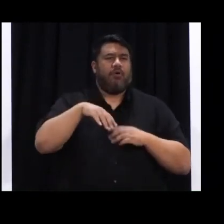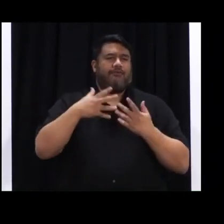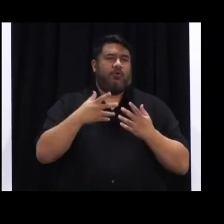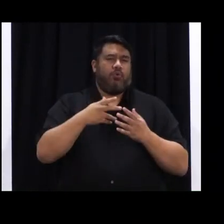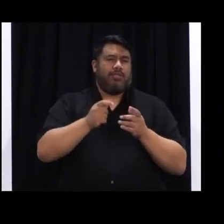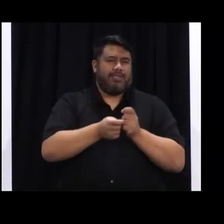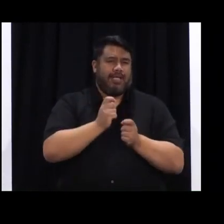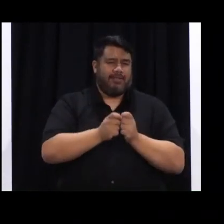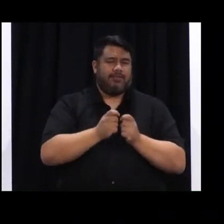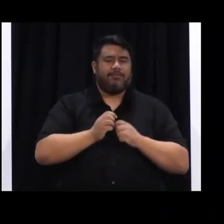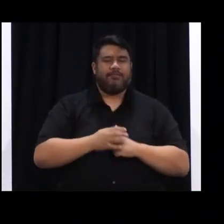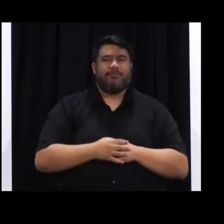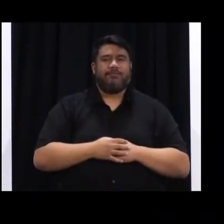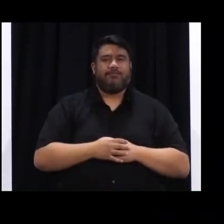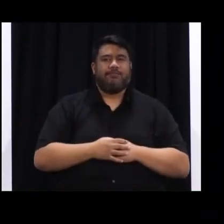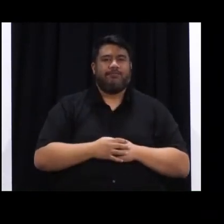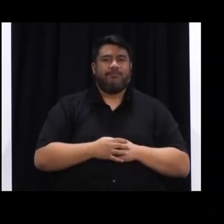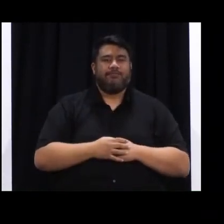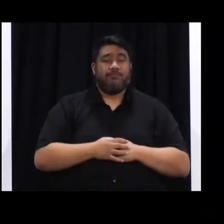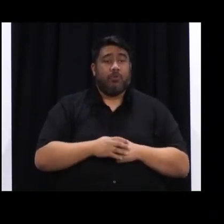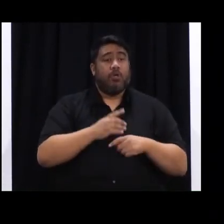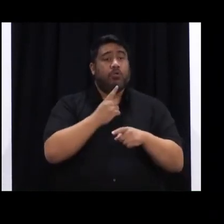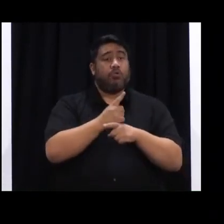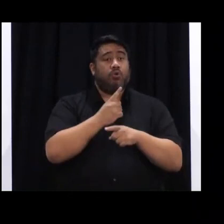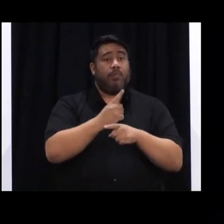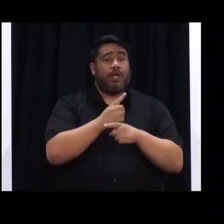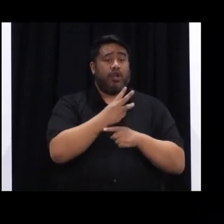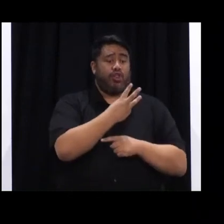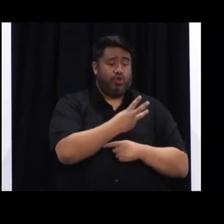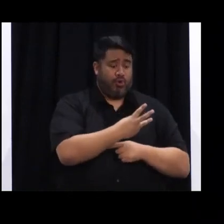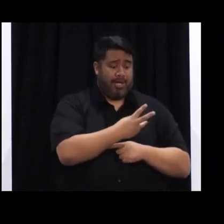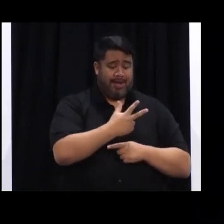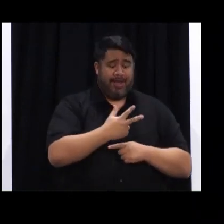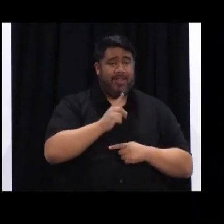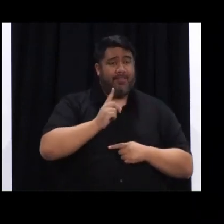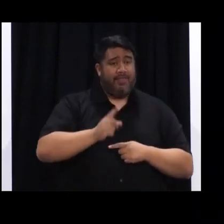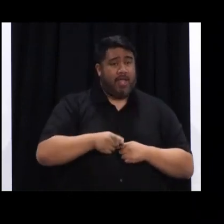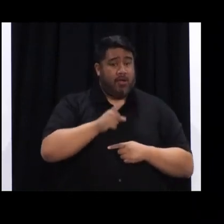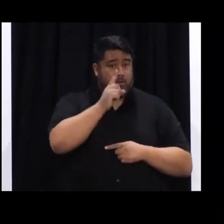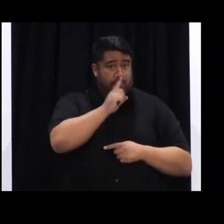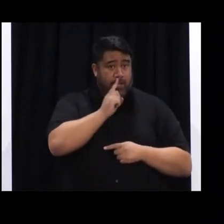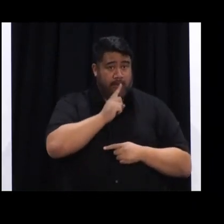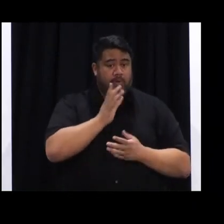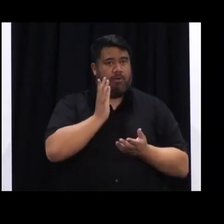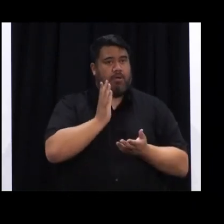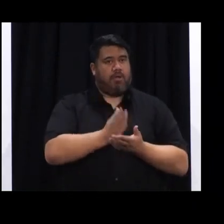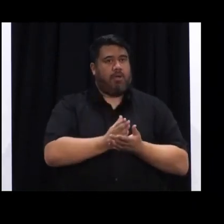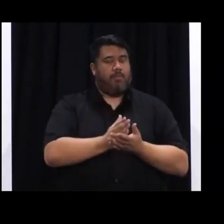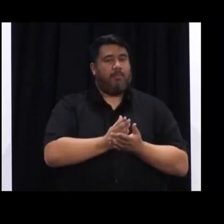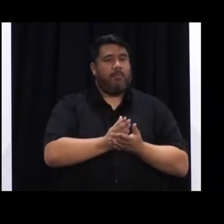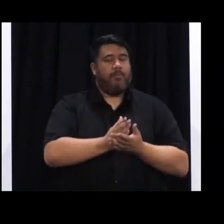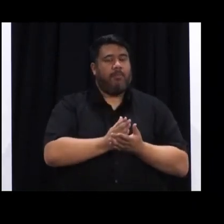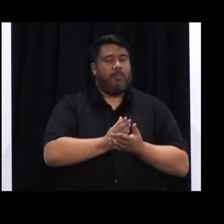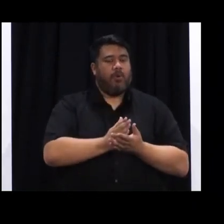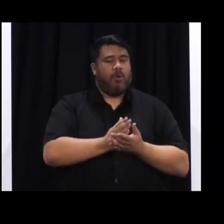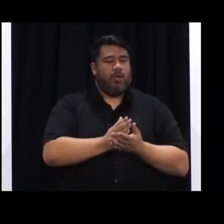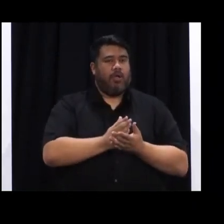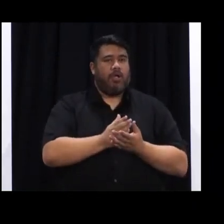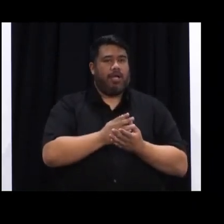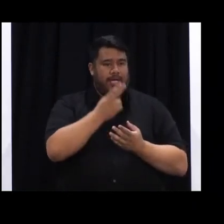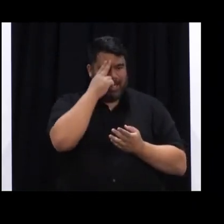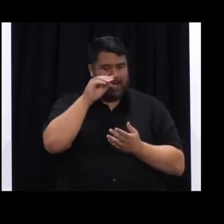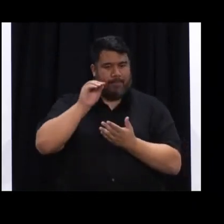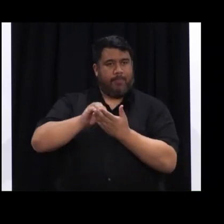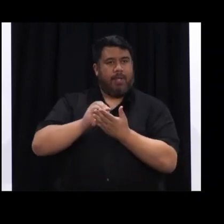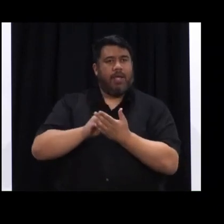Of our 38,126 people who have been formally identified and included in our contact tracing